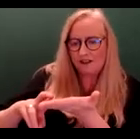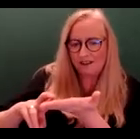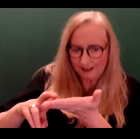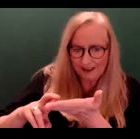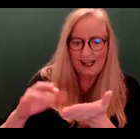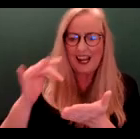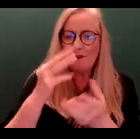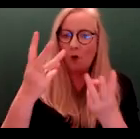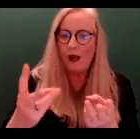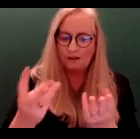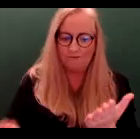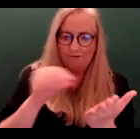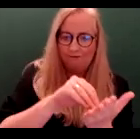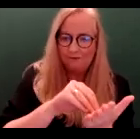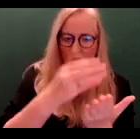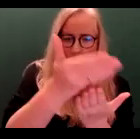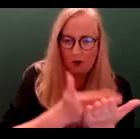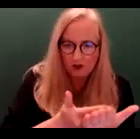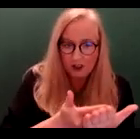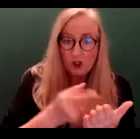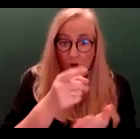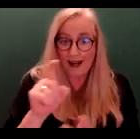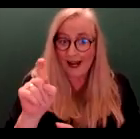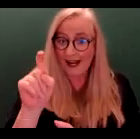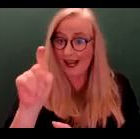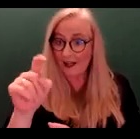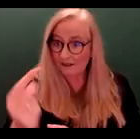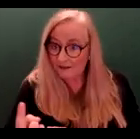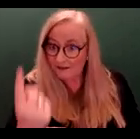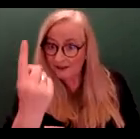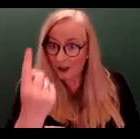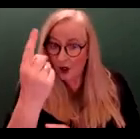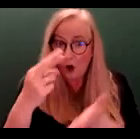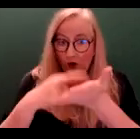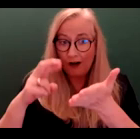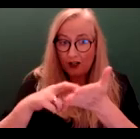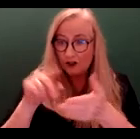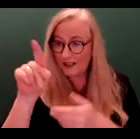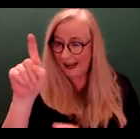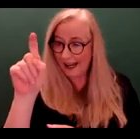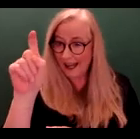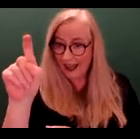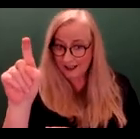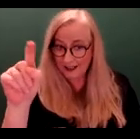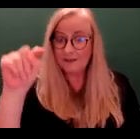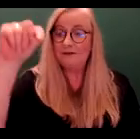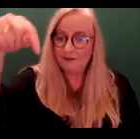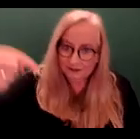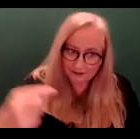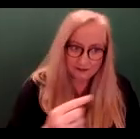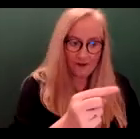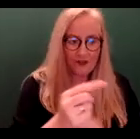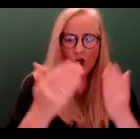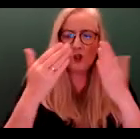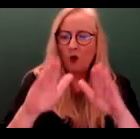make a submission. So you click on the register link here and it opens up to what account